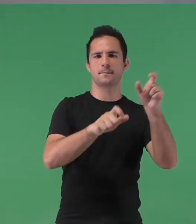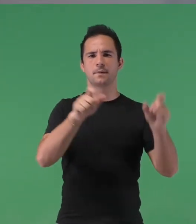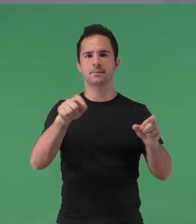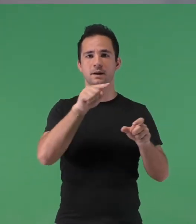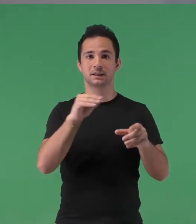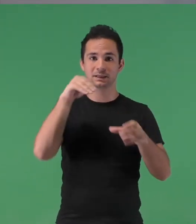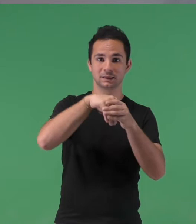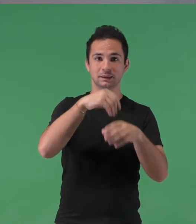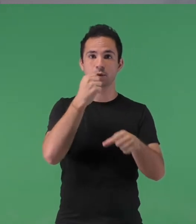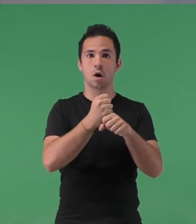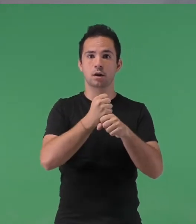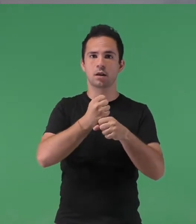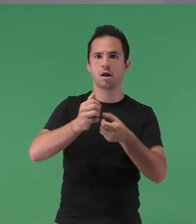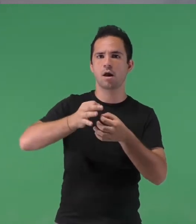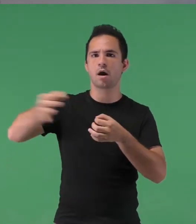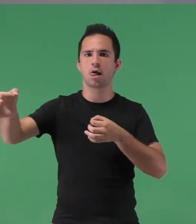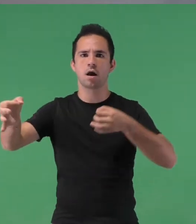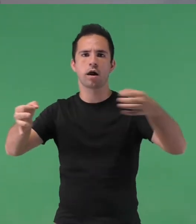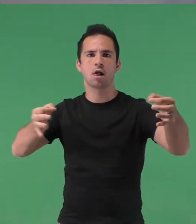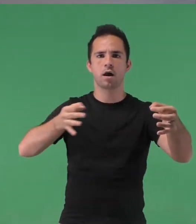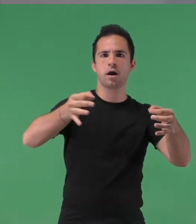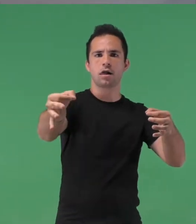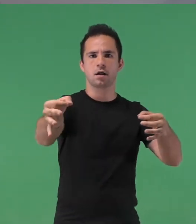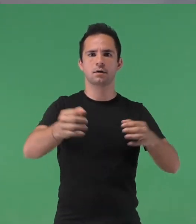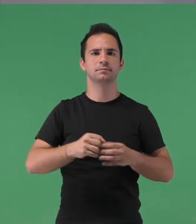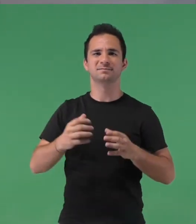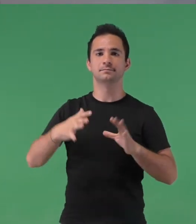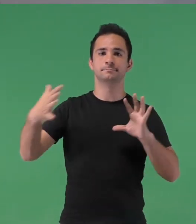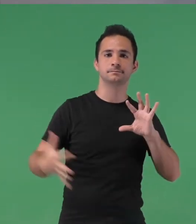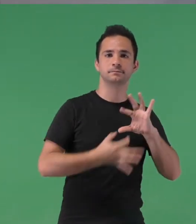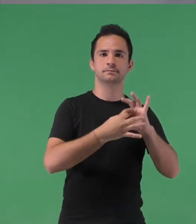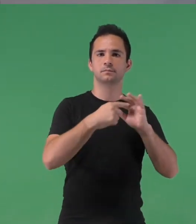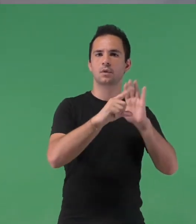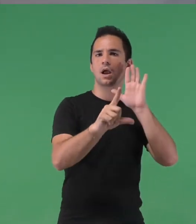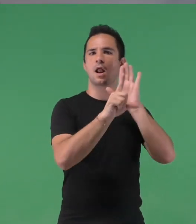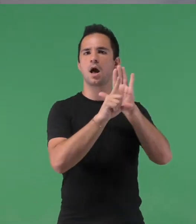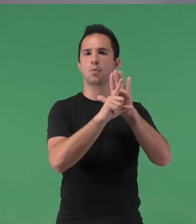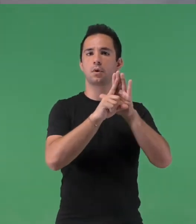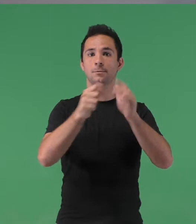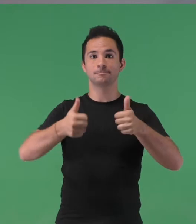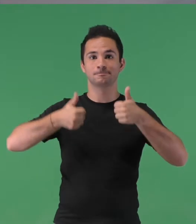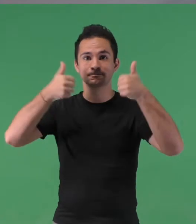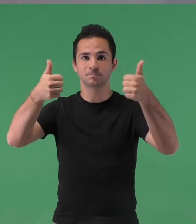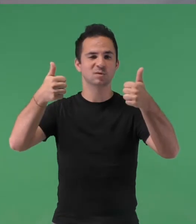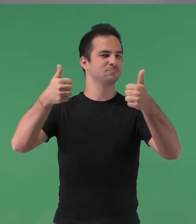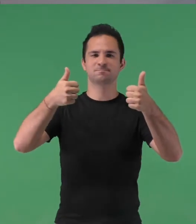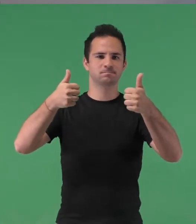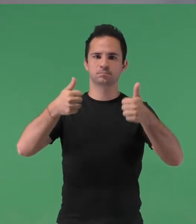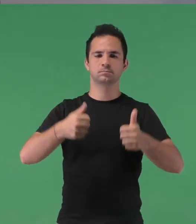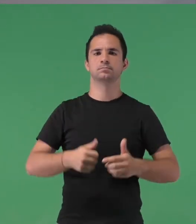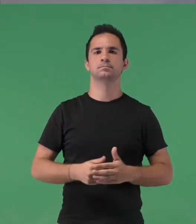four pillars. First, awareness projects and campaigns. Second, healthcare services and products. Third,